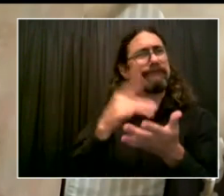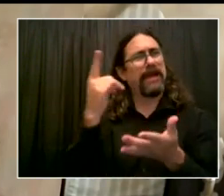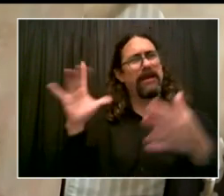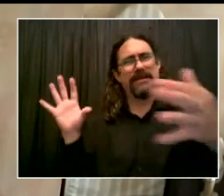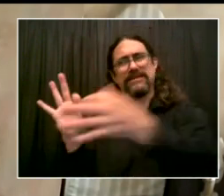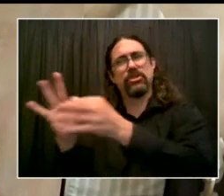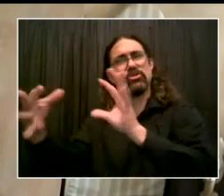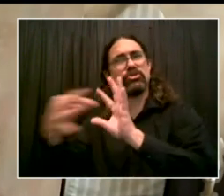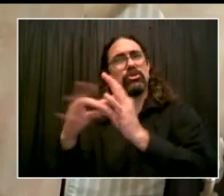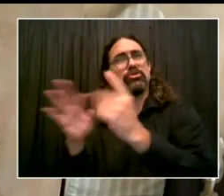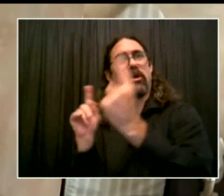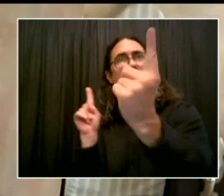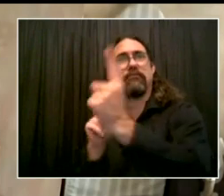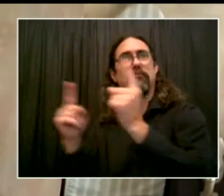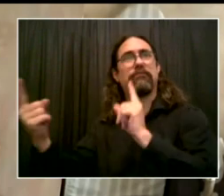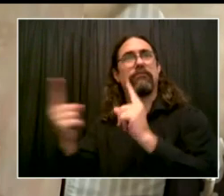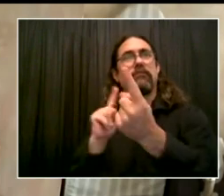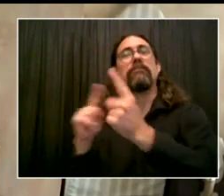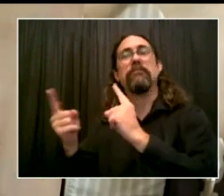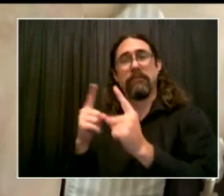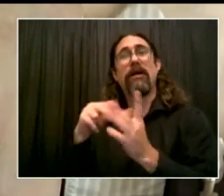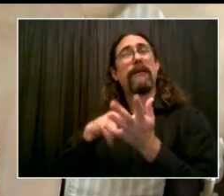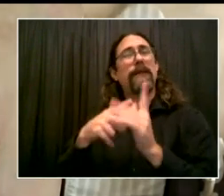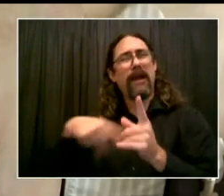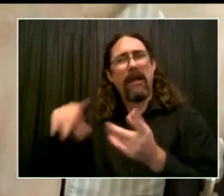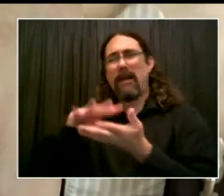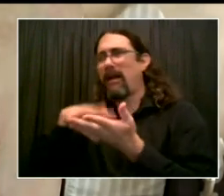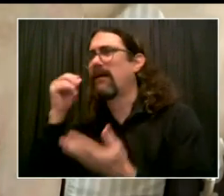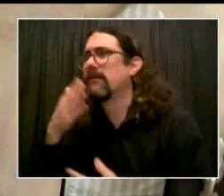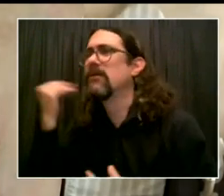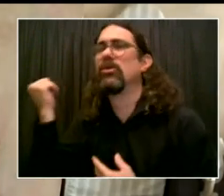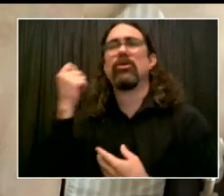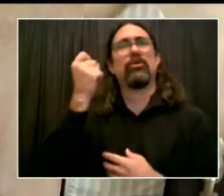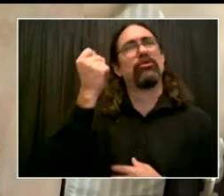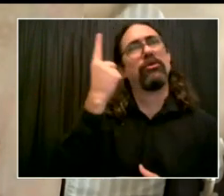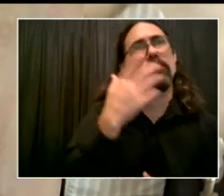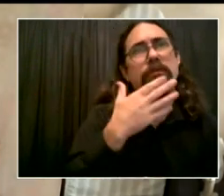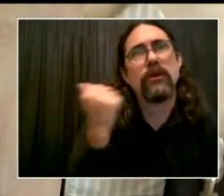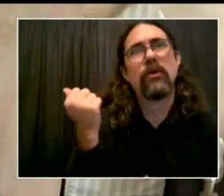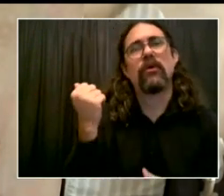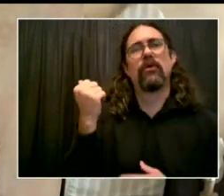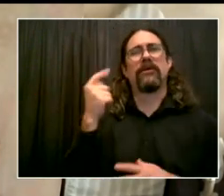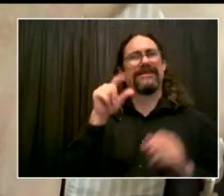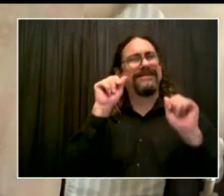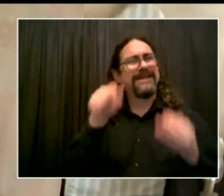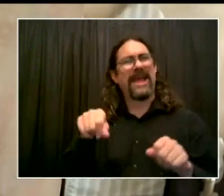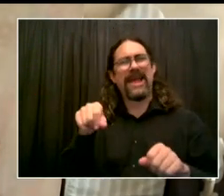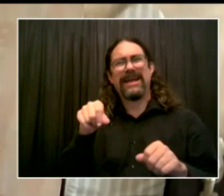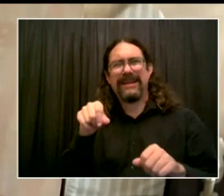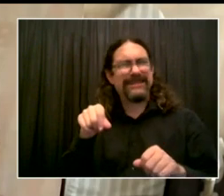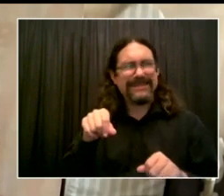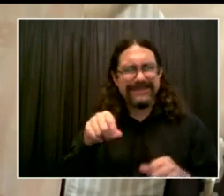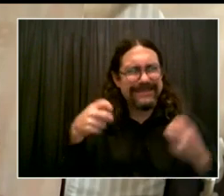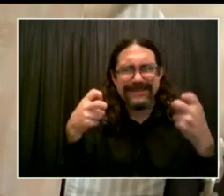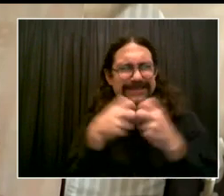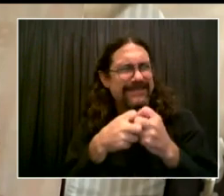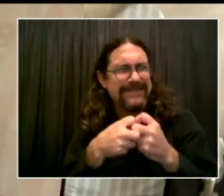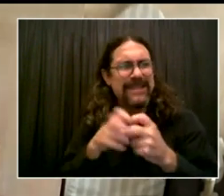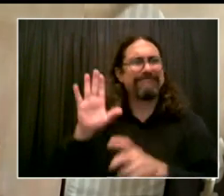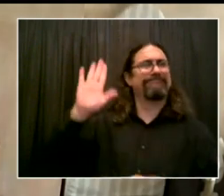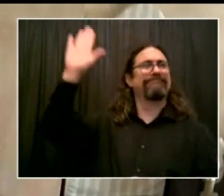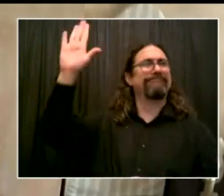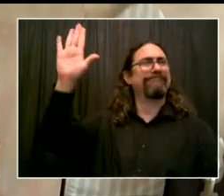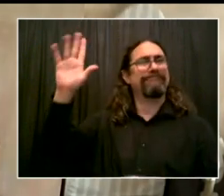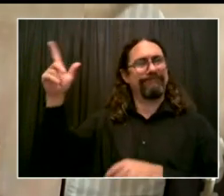rather than on the remote learning that at one point we were forced to try to live with. And so having